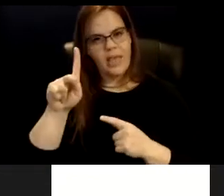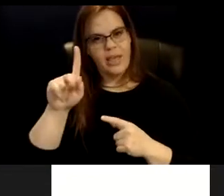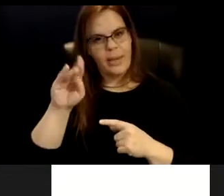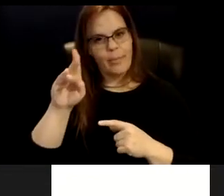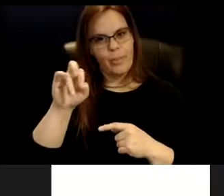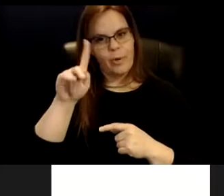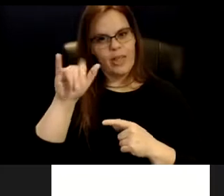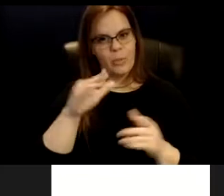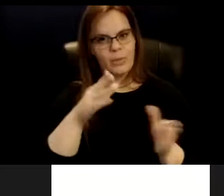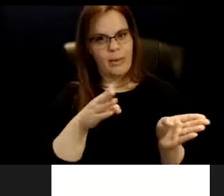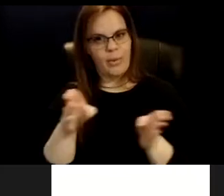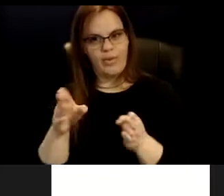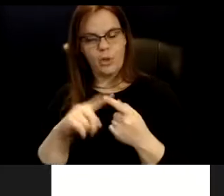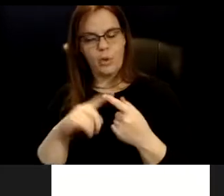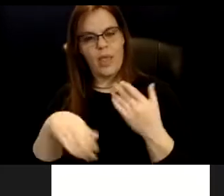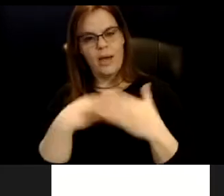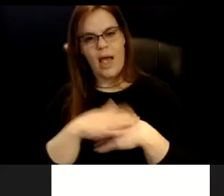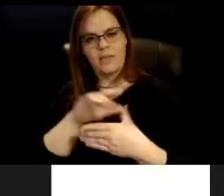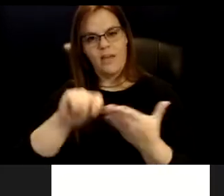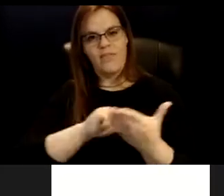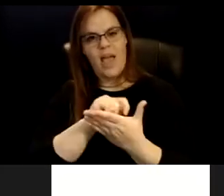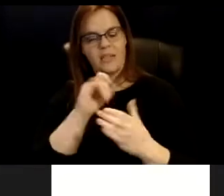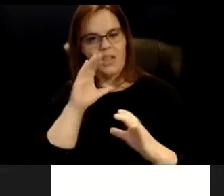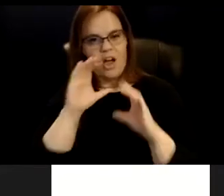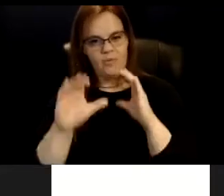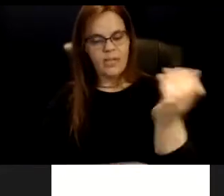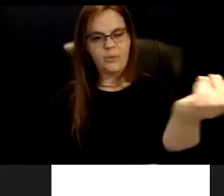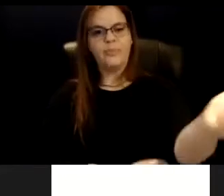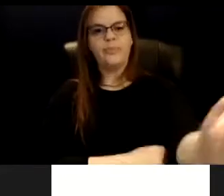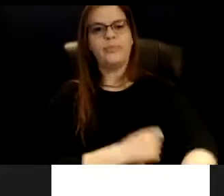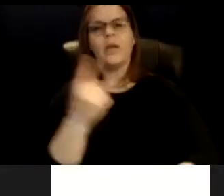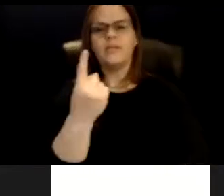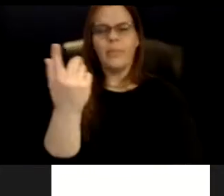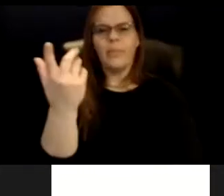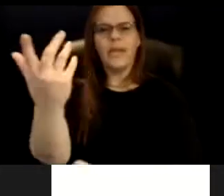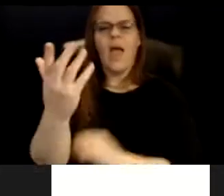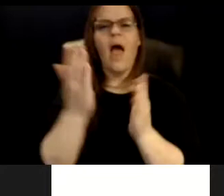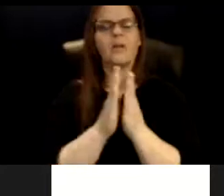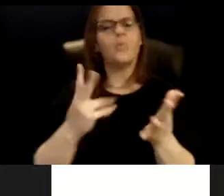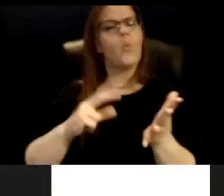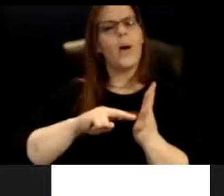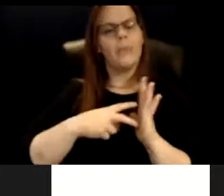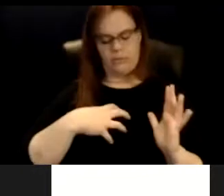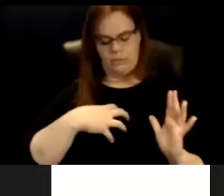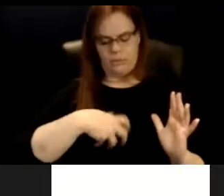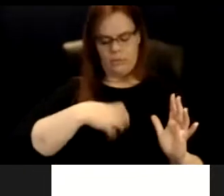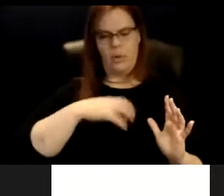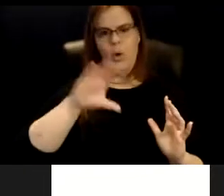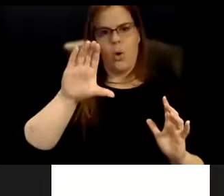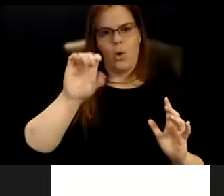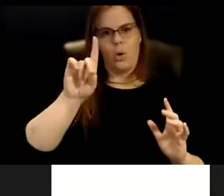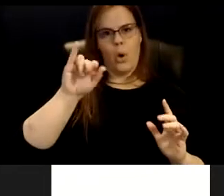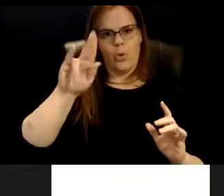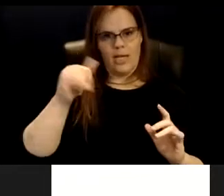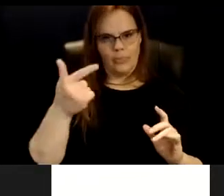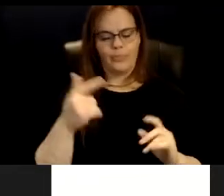of the next phase of the conversation. So someone asked, what is coding? Yeah, so